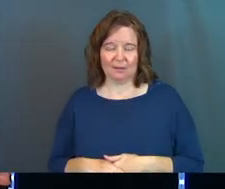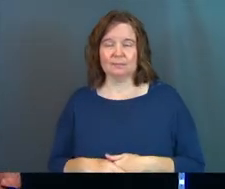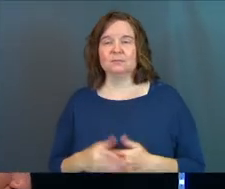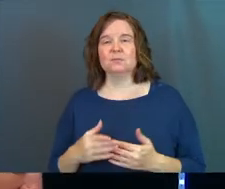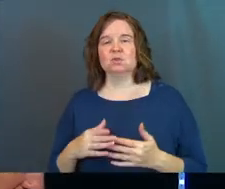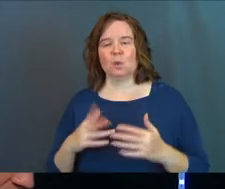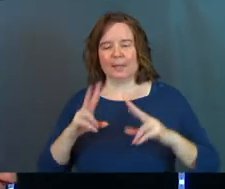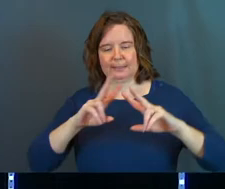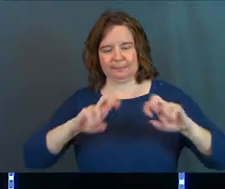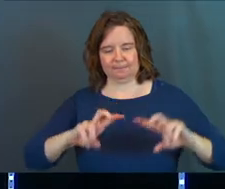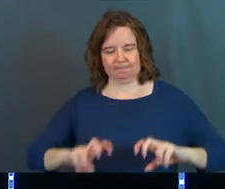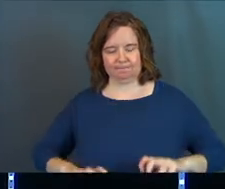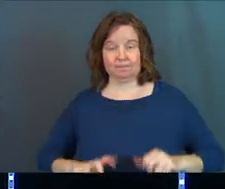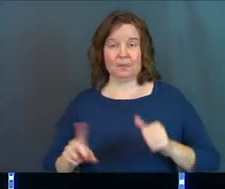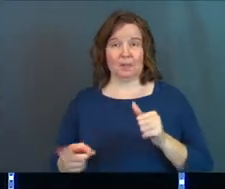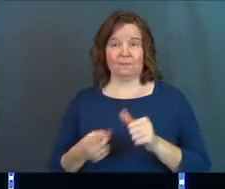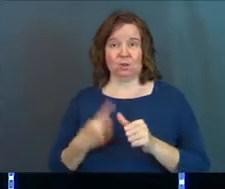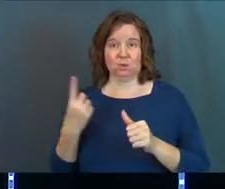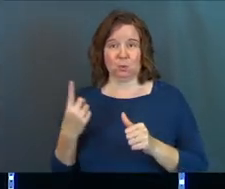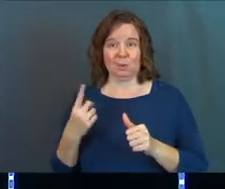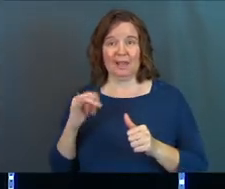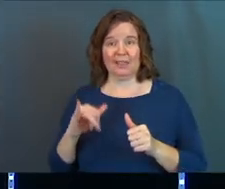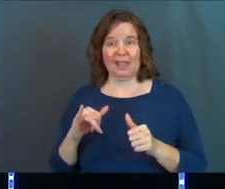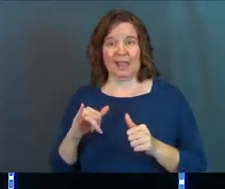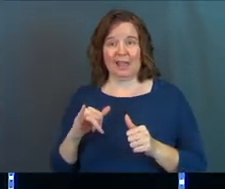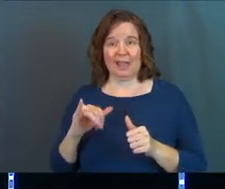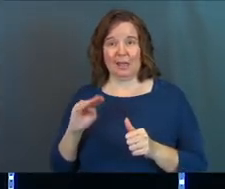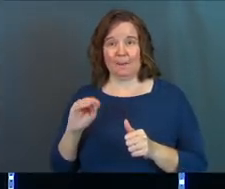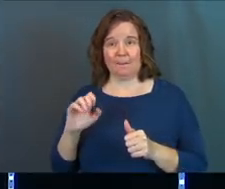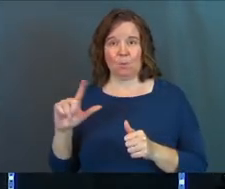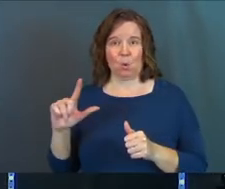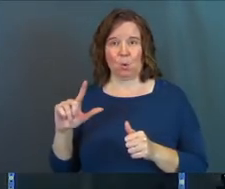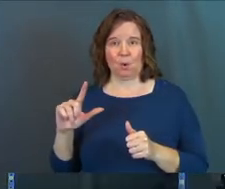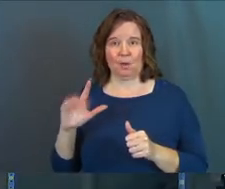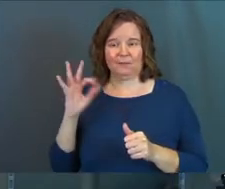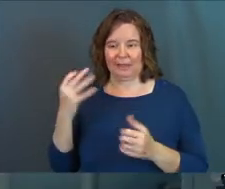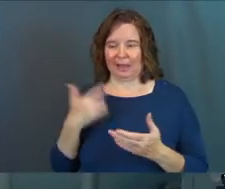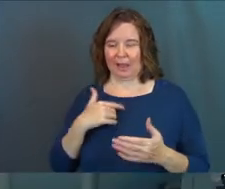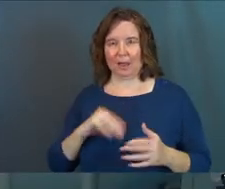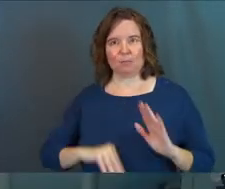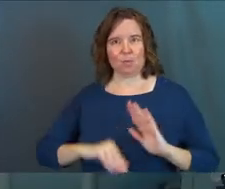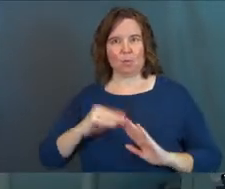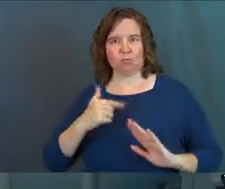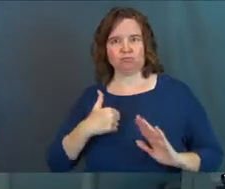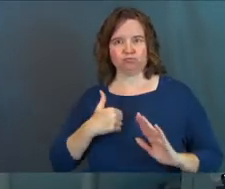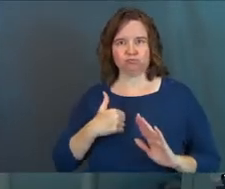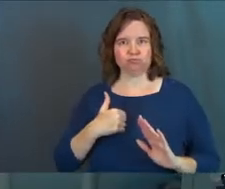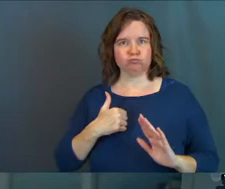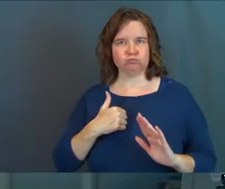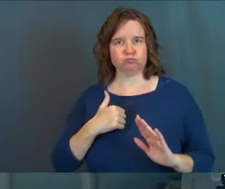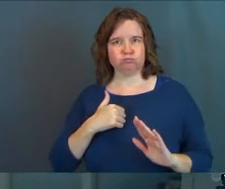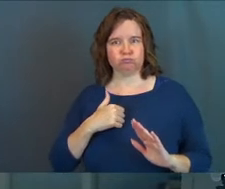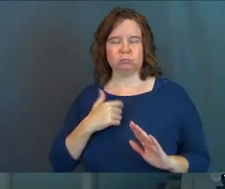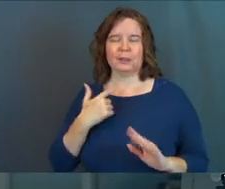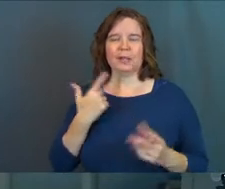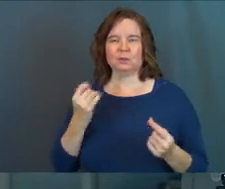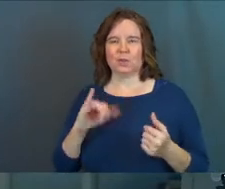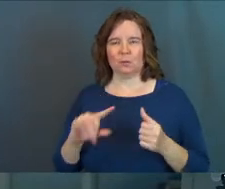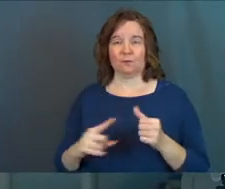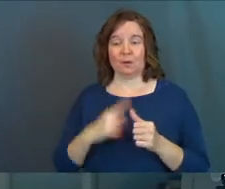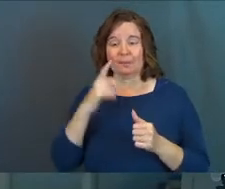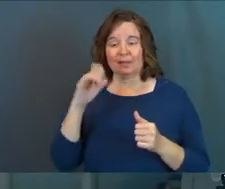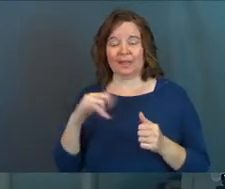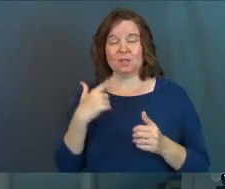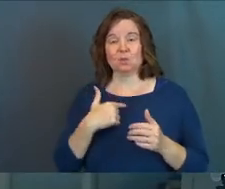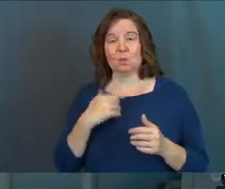So let's pick them apart a little bit. The first one is that moralistic faith. Like, I'm bringing a moralistic faith to God. Let's do that one